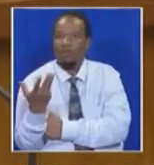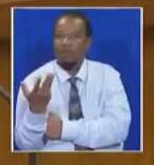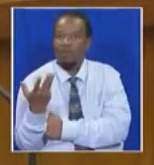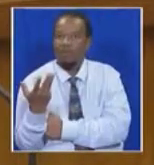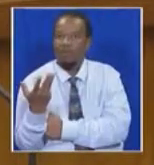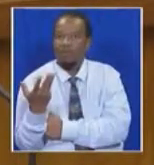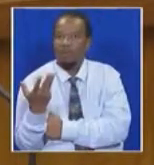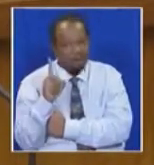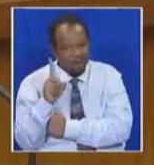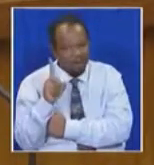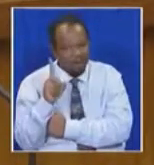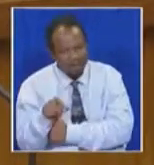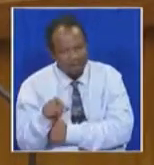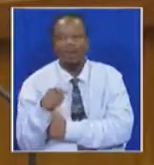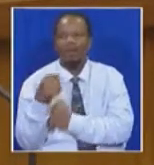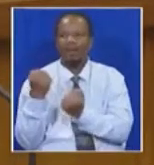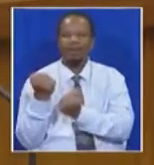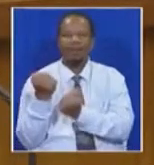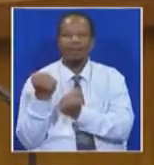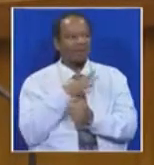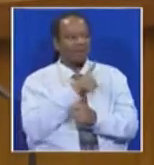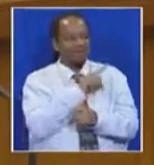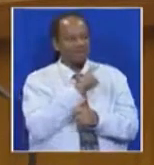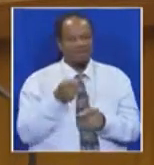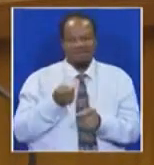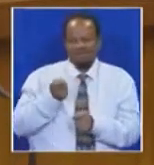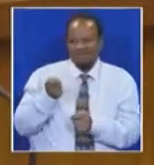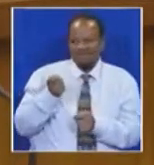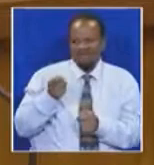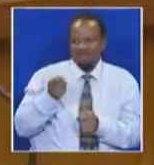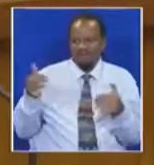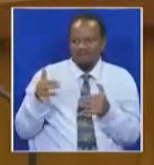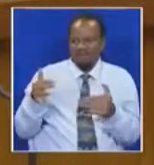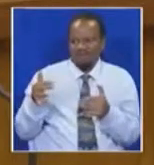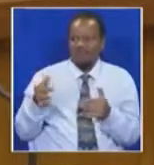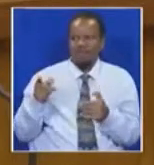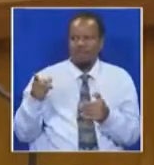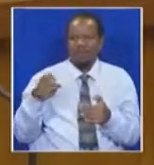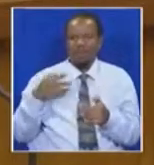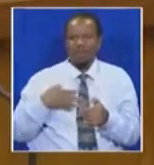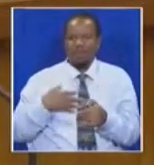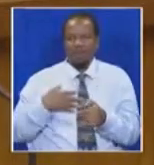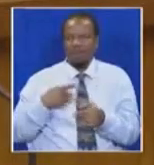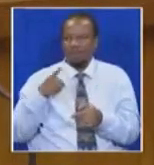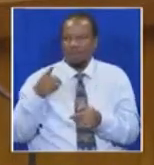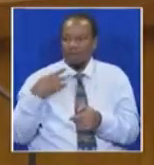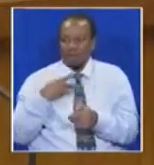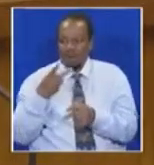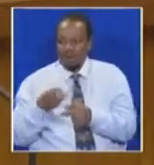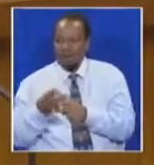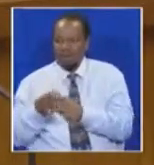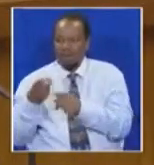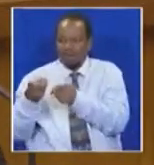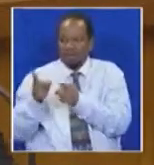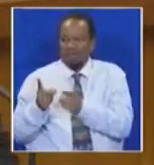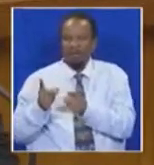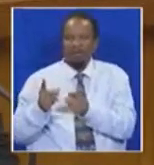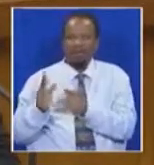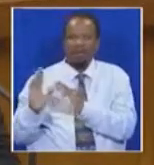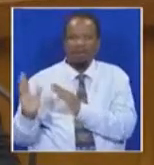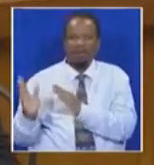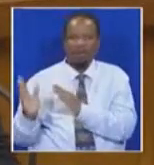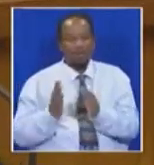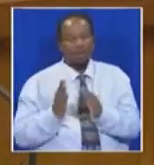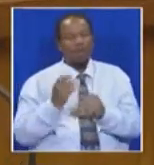faces intimidation. They are being threatened and to face dangers. COPE stands in